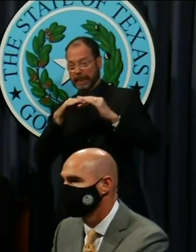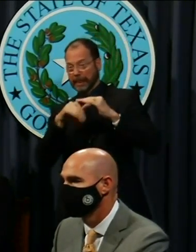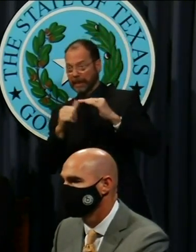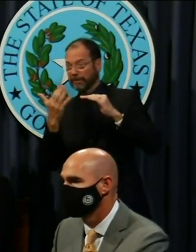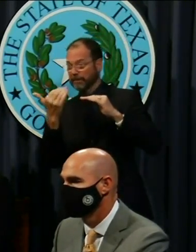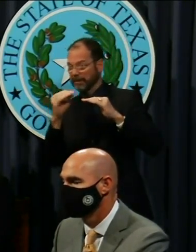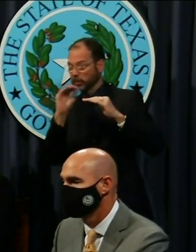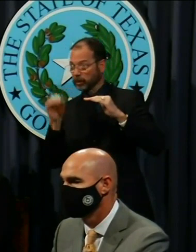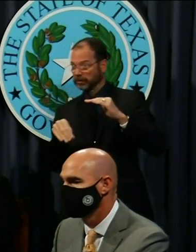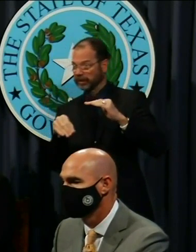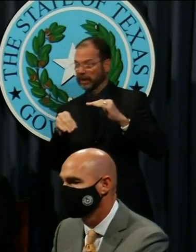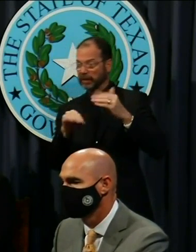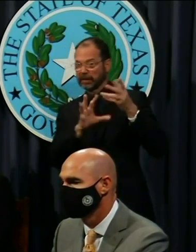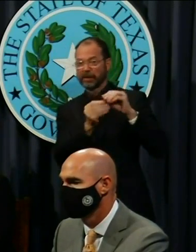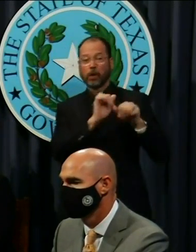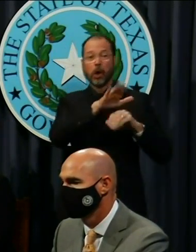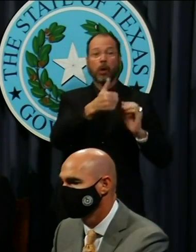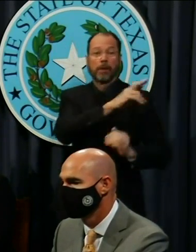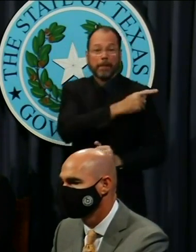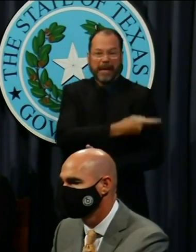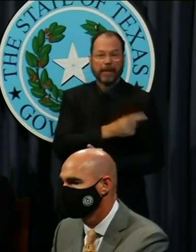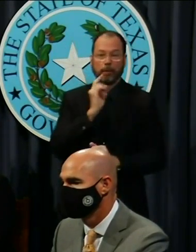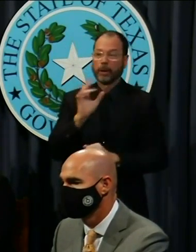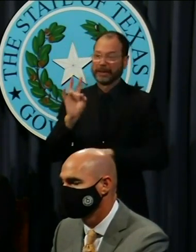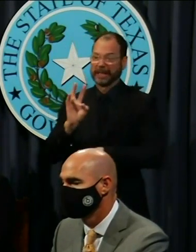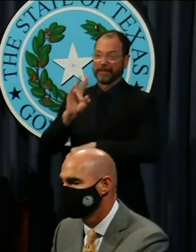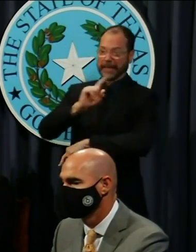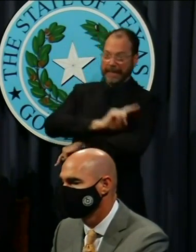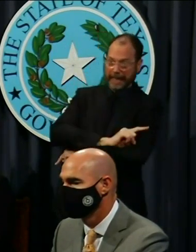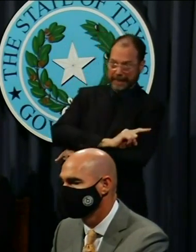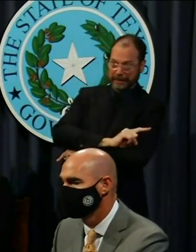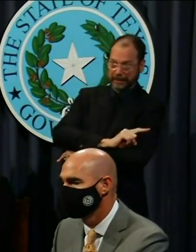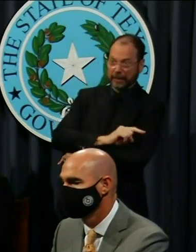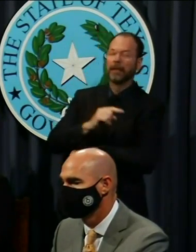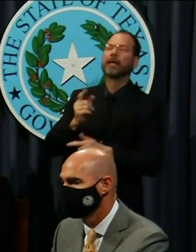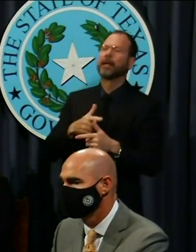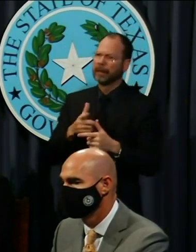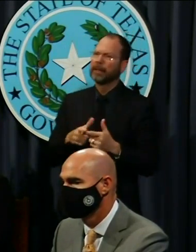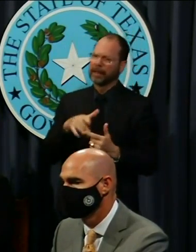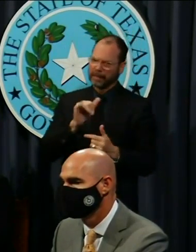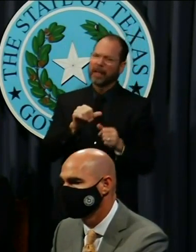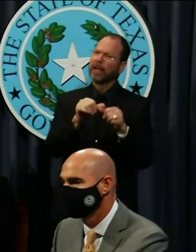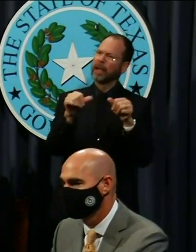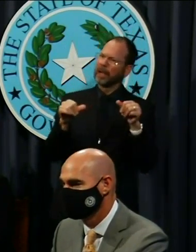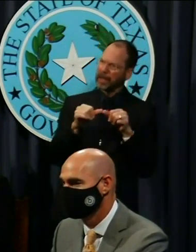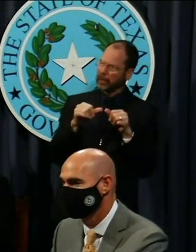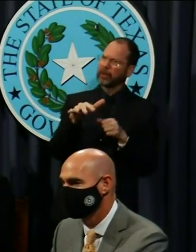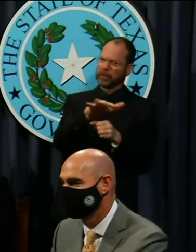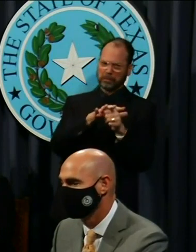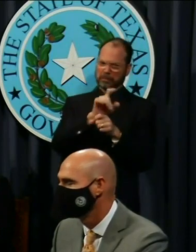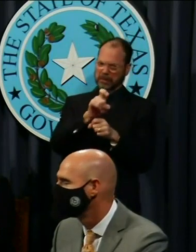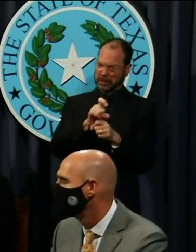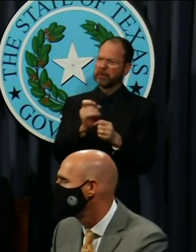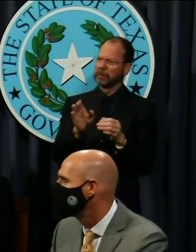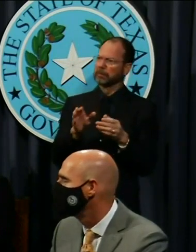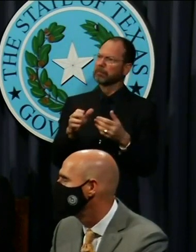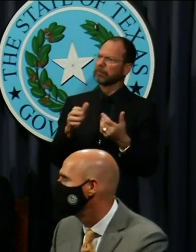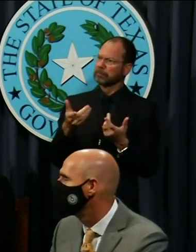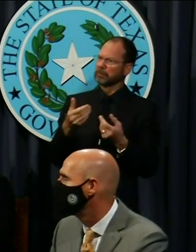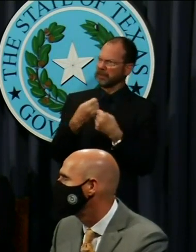all hospitalizations for seven consecutive days, then the region is safe enough to allow additional openings.